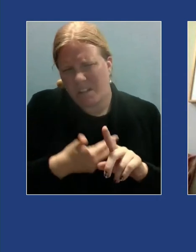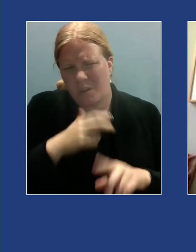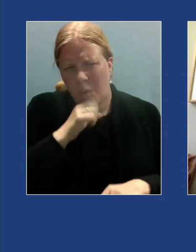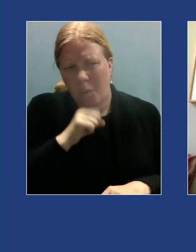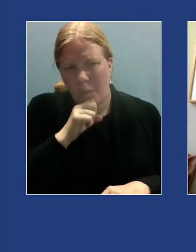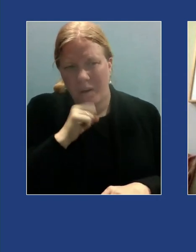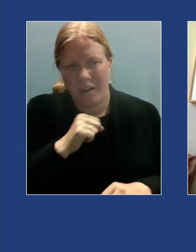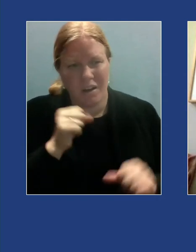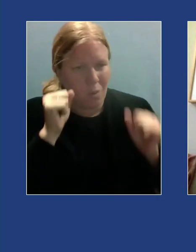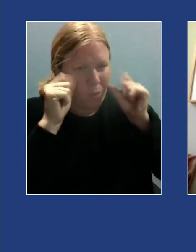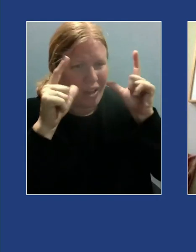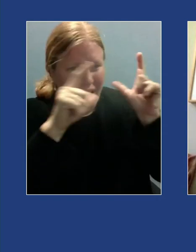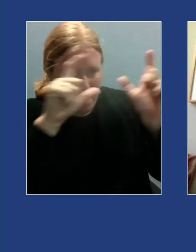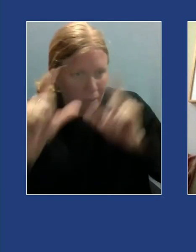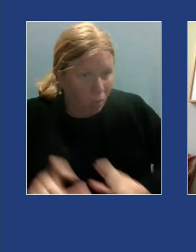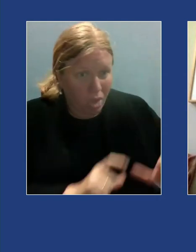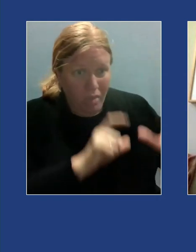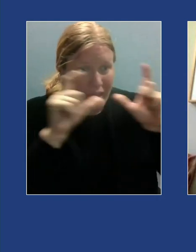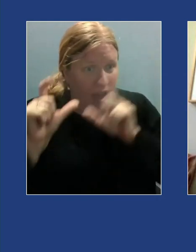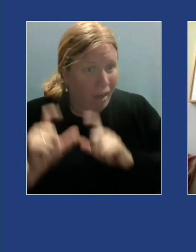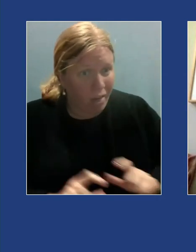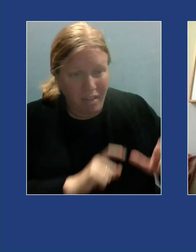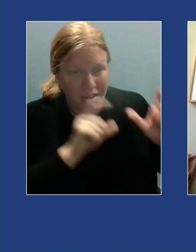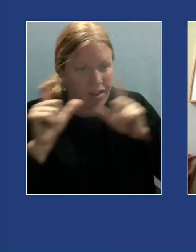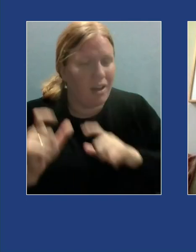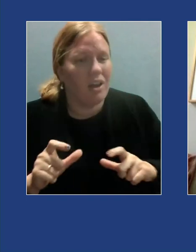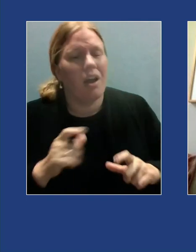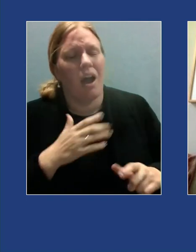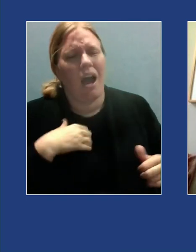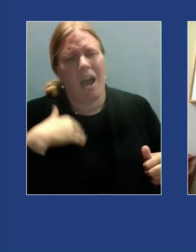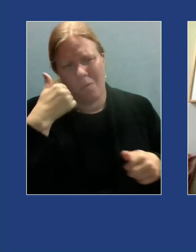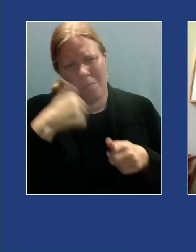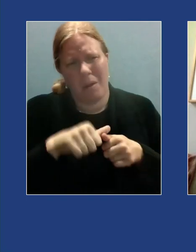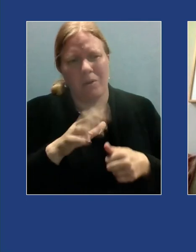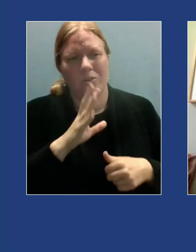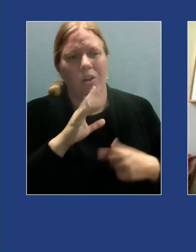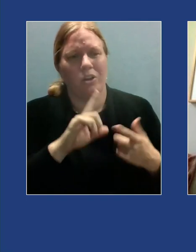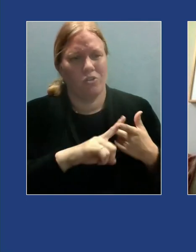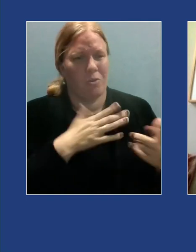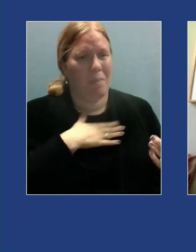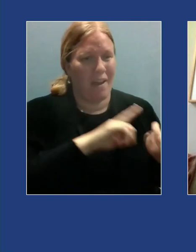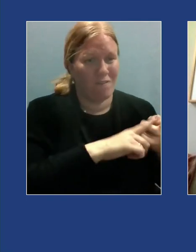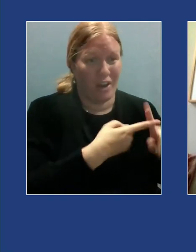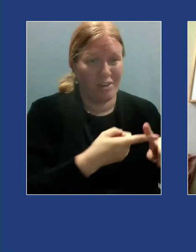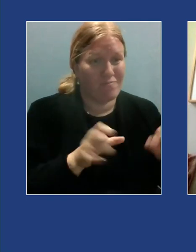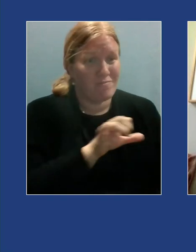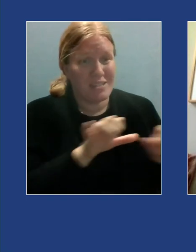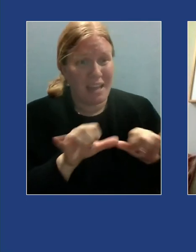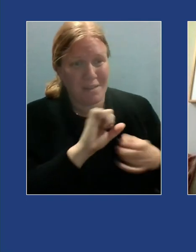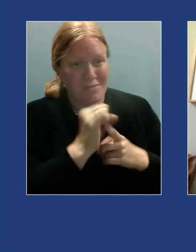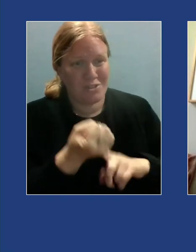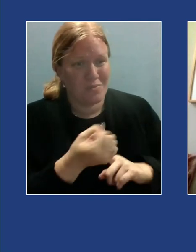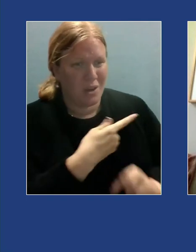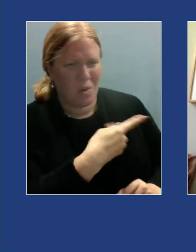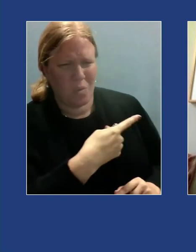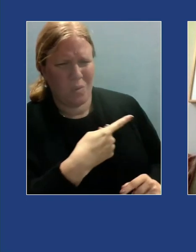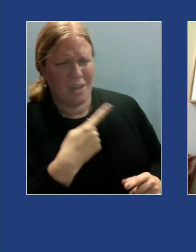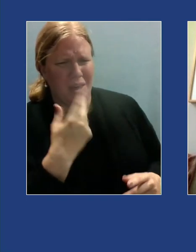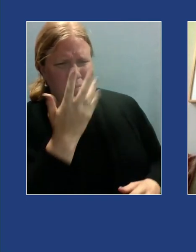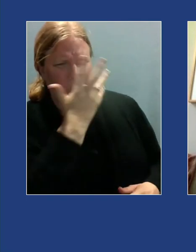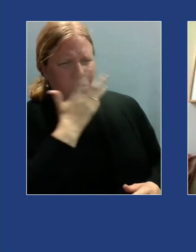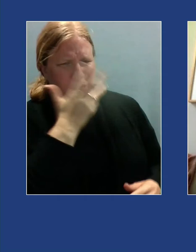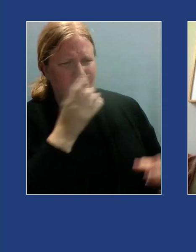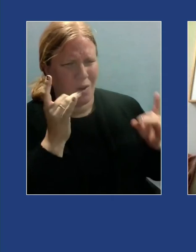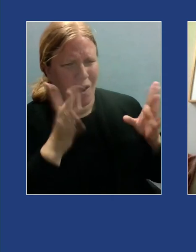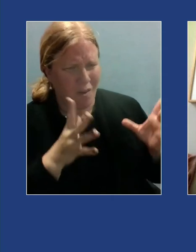remember talking to a friend who also had a newborn she looked frazzled I looked worse and I remember she reflected in her experience with her child